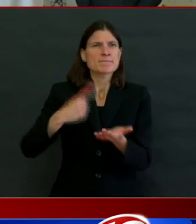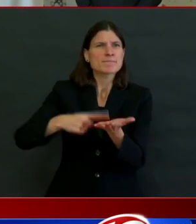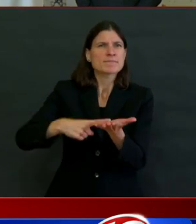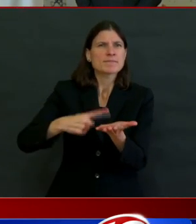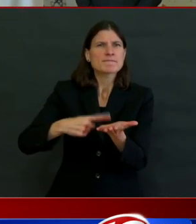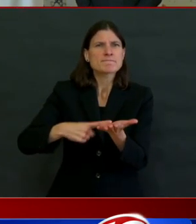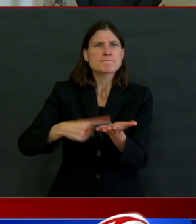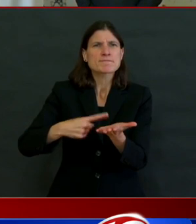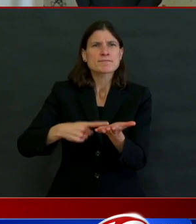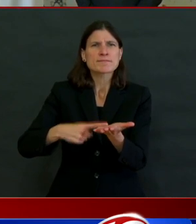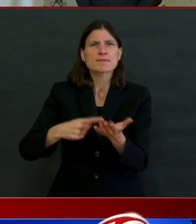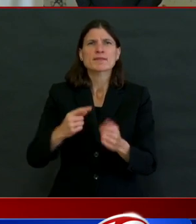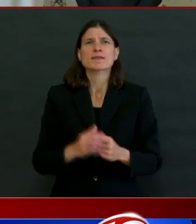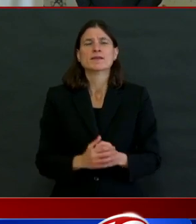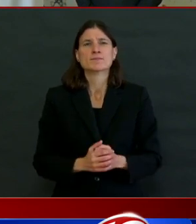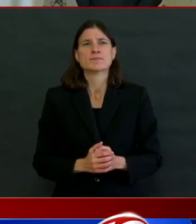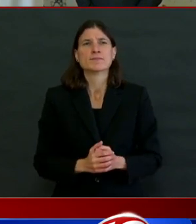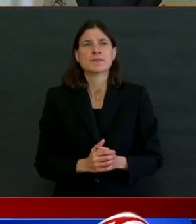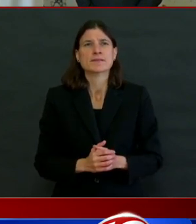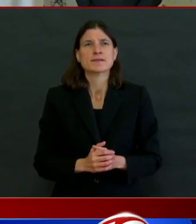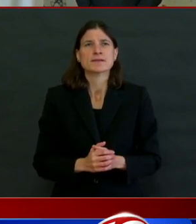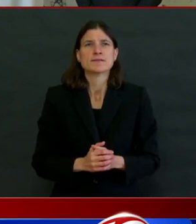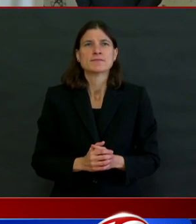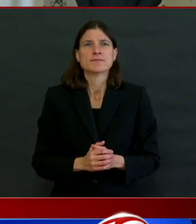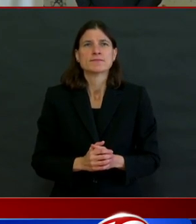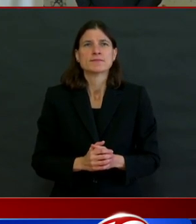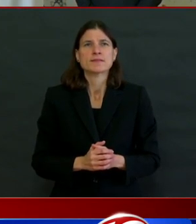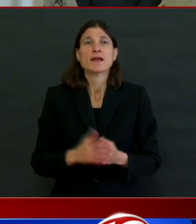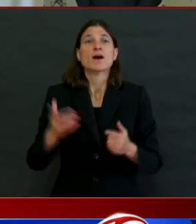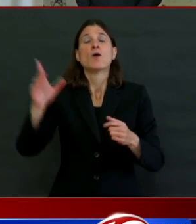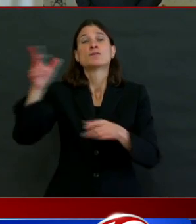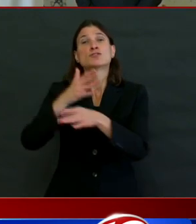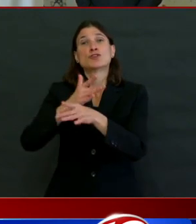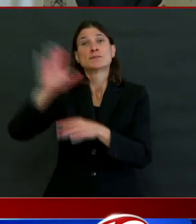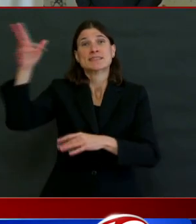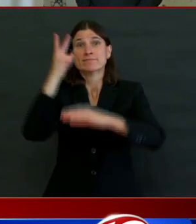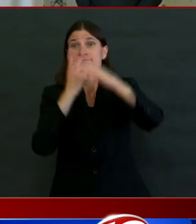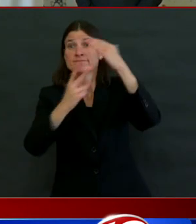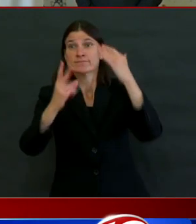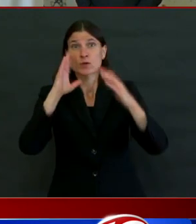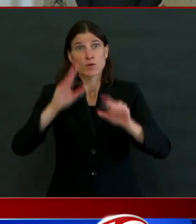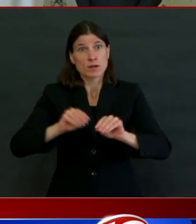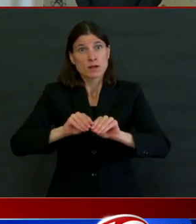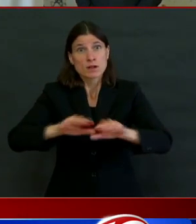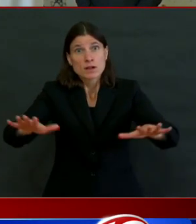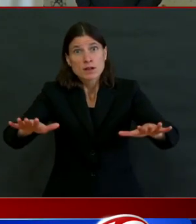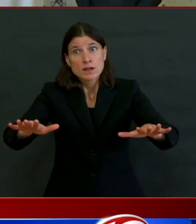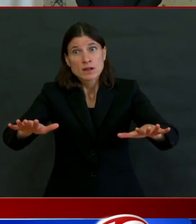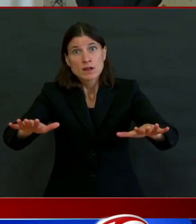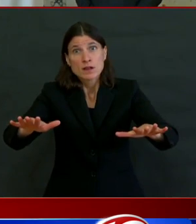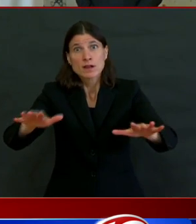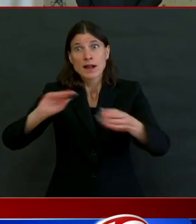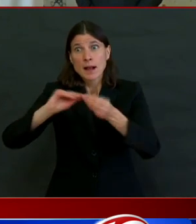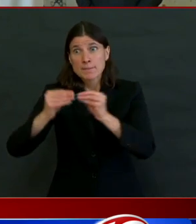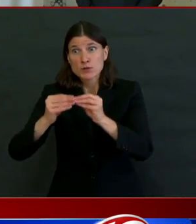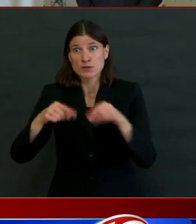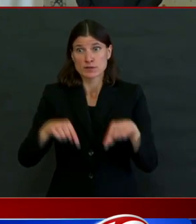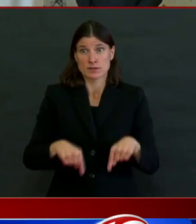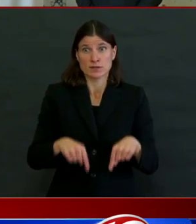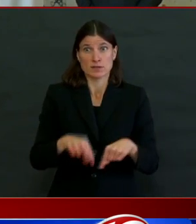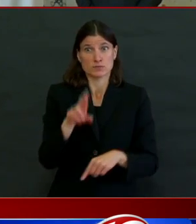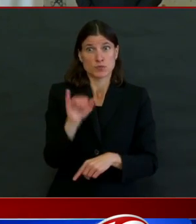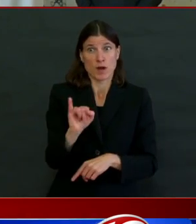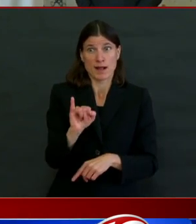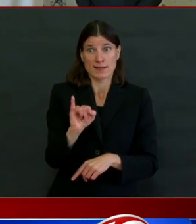increasing its spread rate. Do we know the R-naught in Rhode Island? How long will it take for Rhode Island to deploy